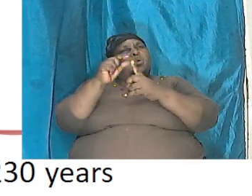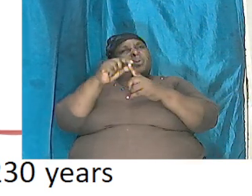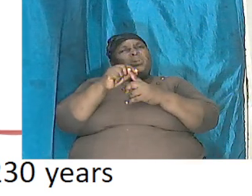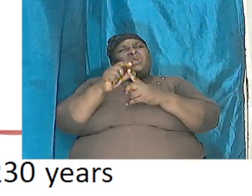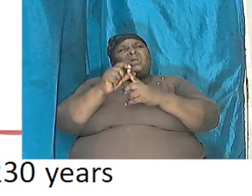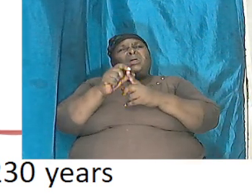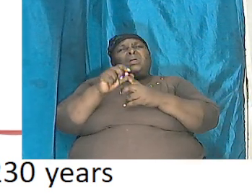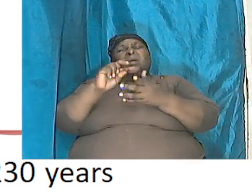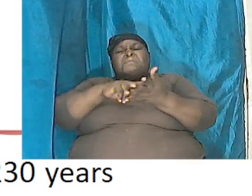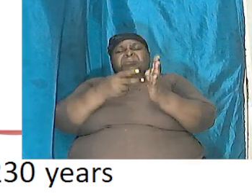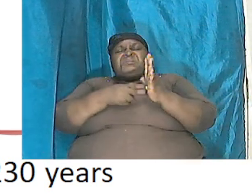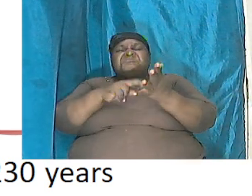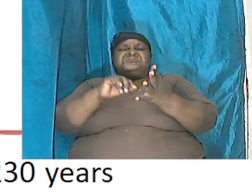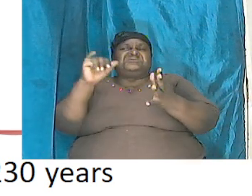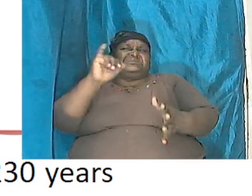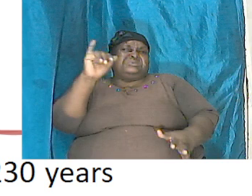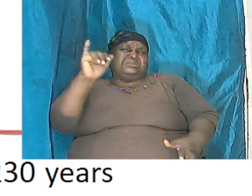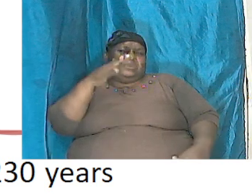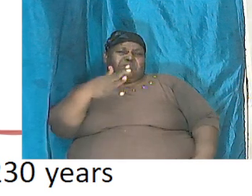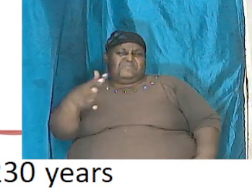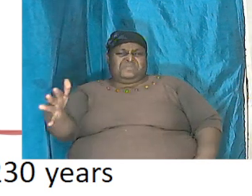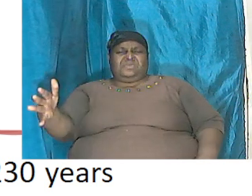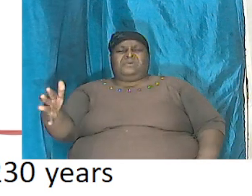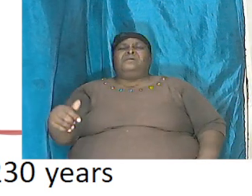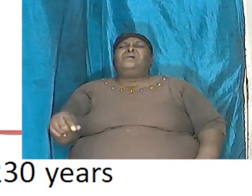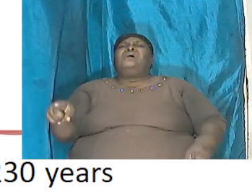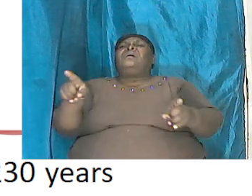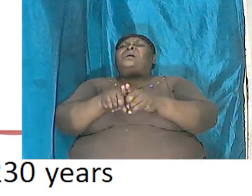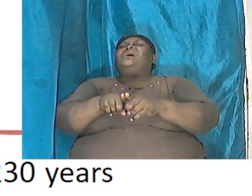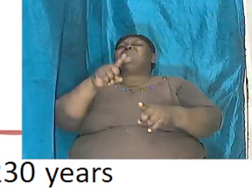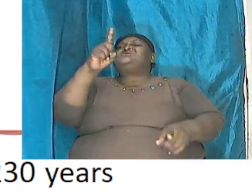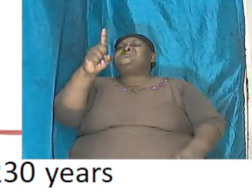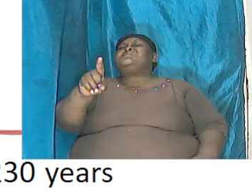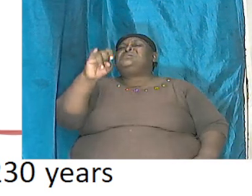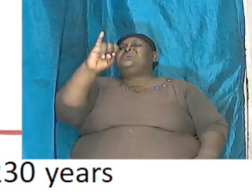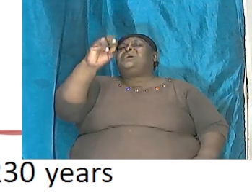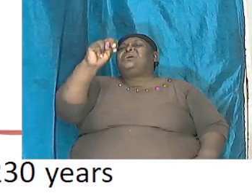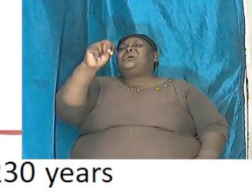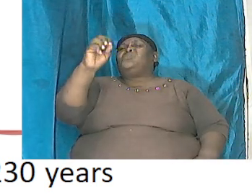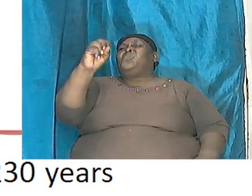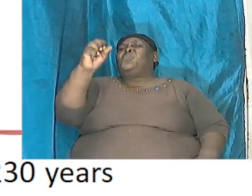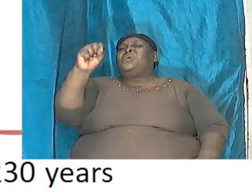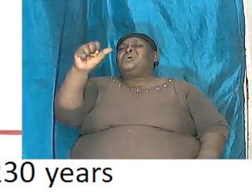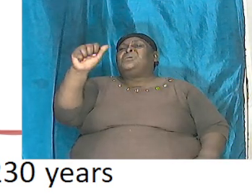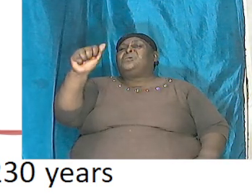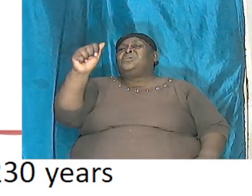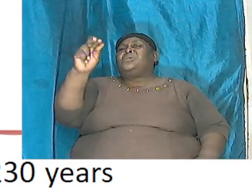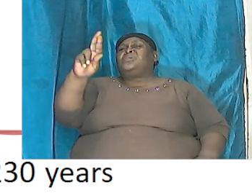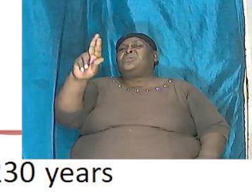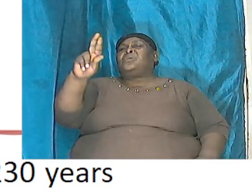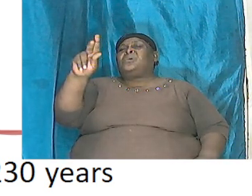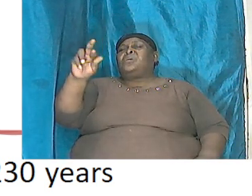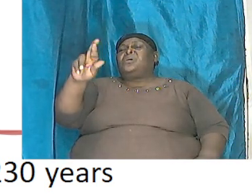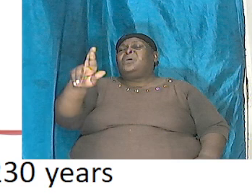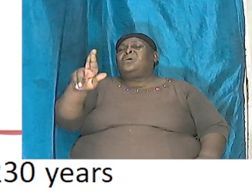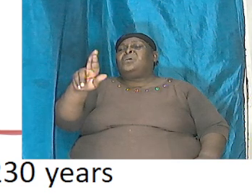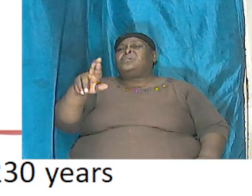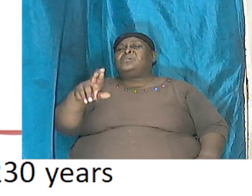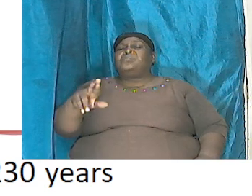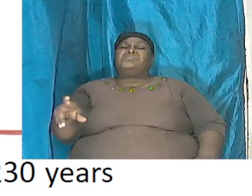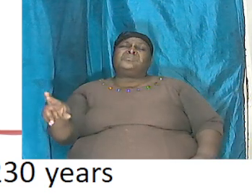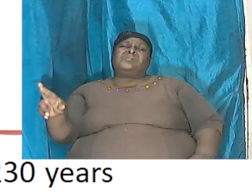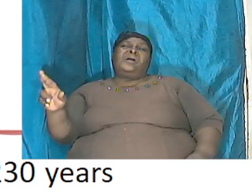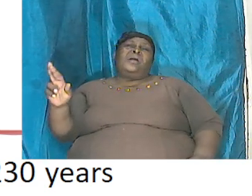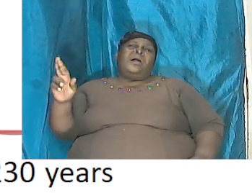means the same thing now we have heard many stories brothers and sisters about dragon